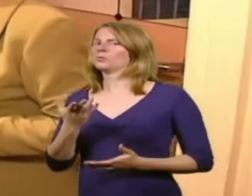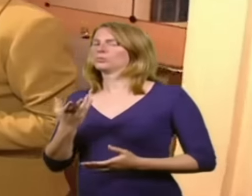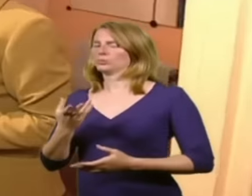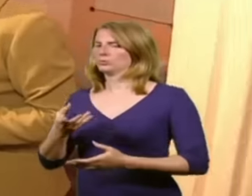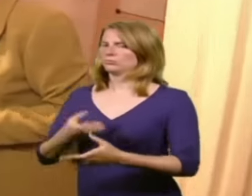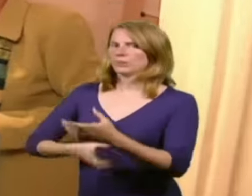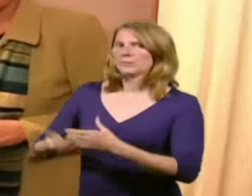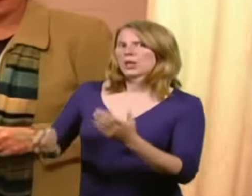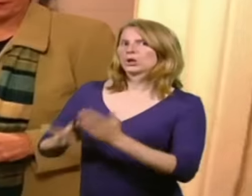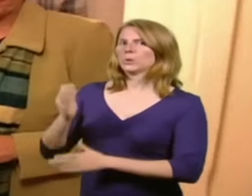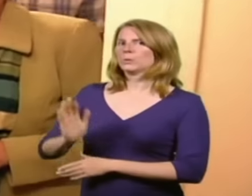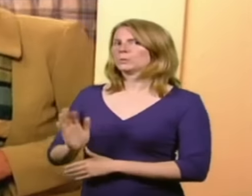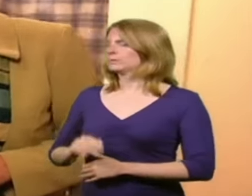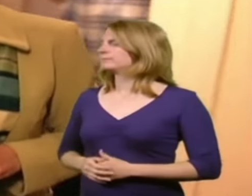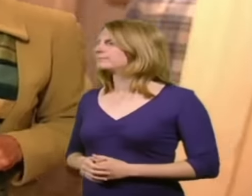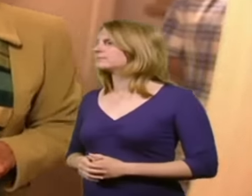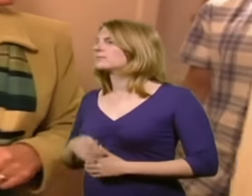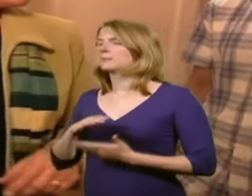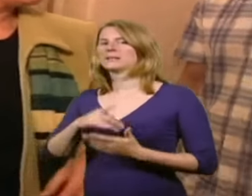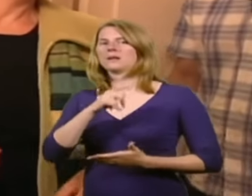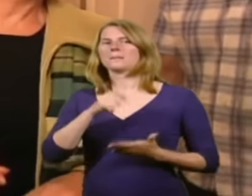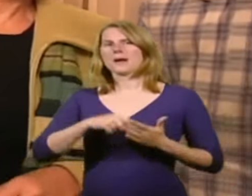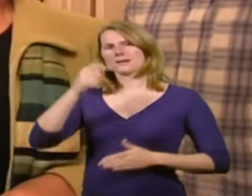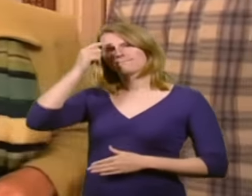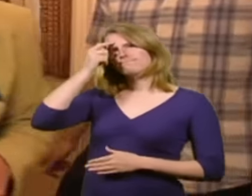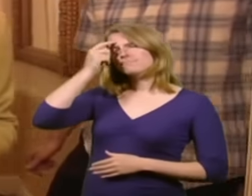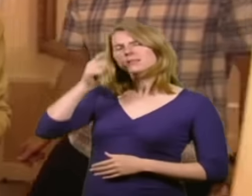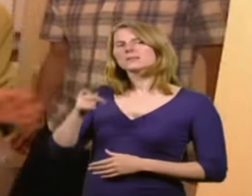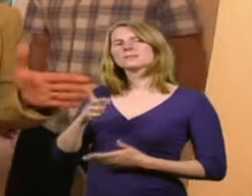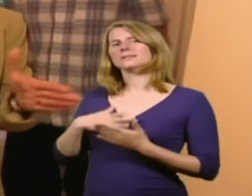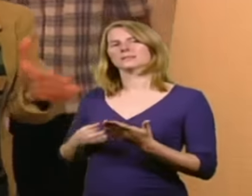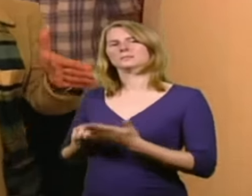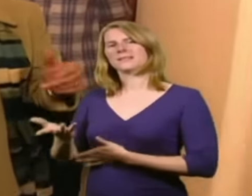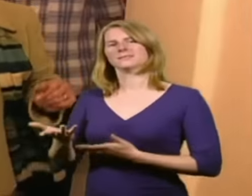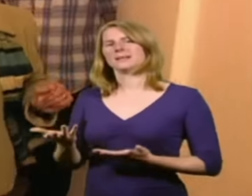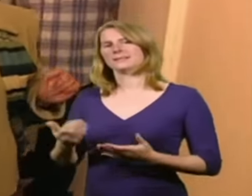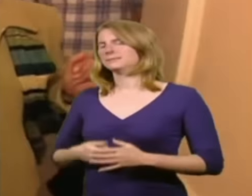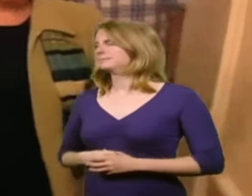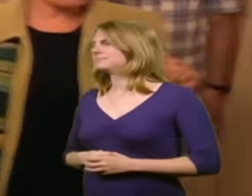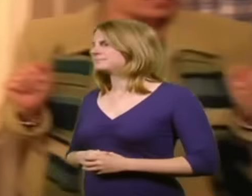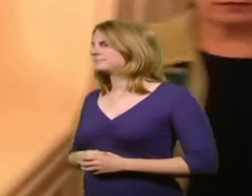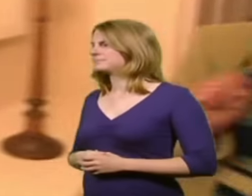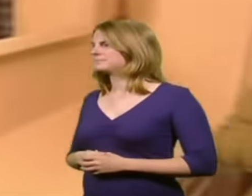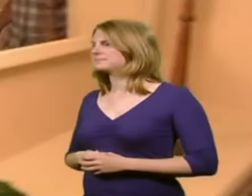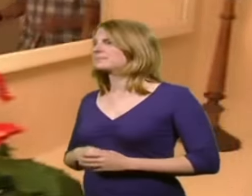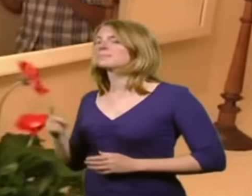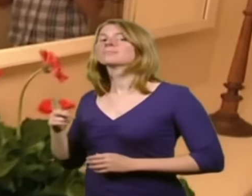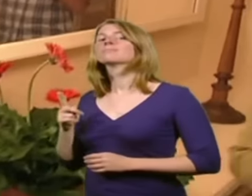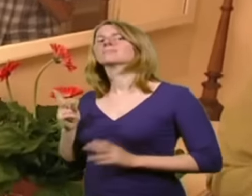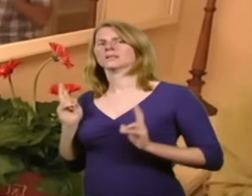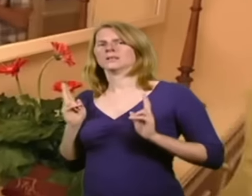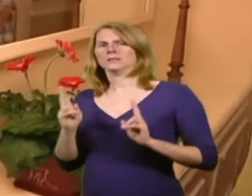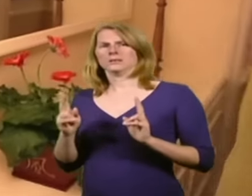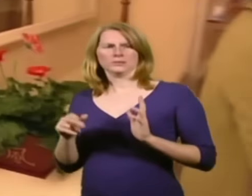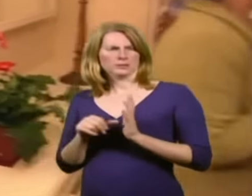have to spend a lot of money in here. Moving right along to this narrow passageway. This was the problem. The